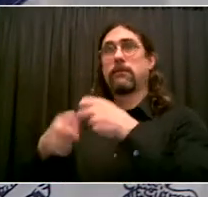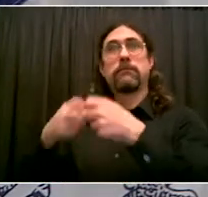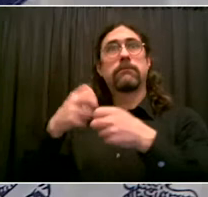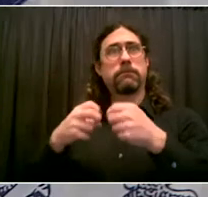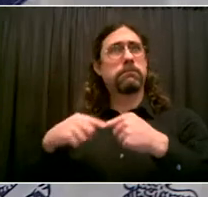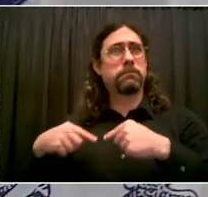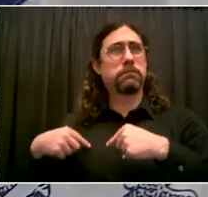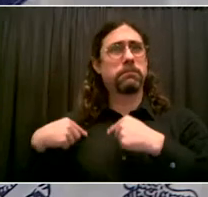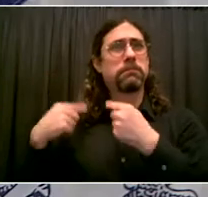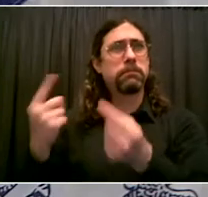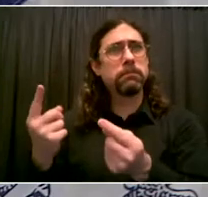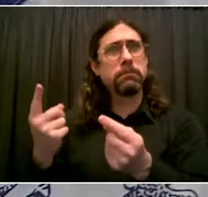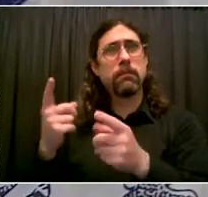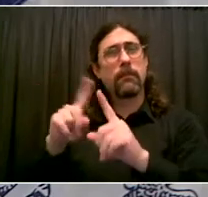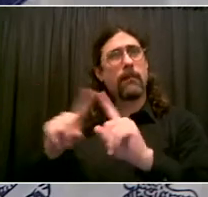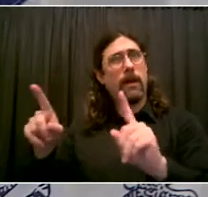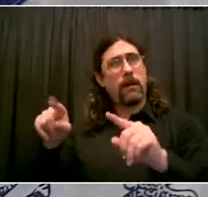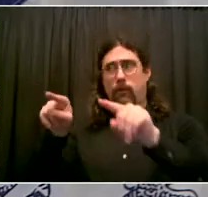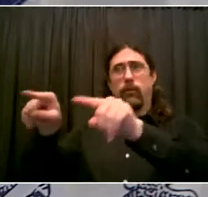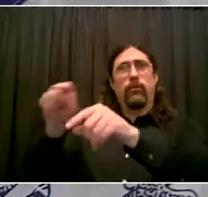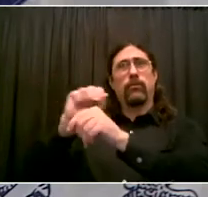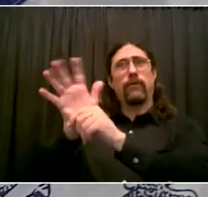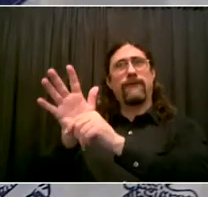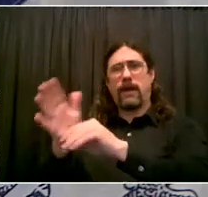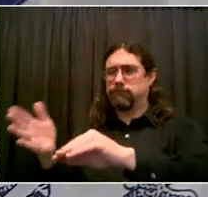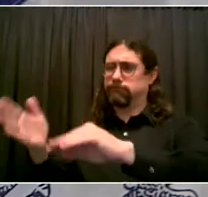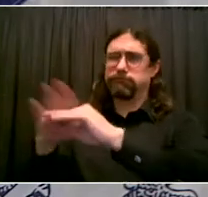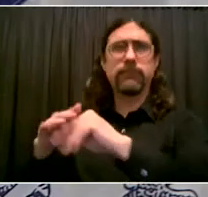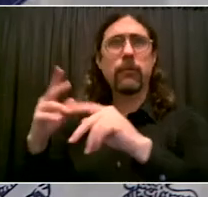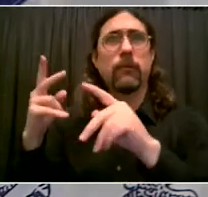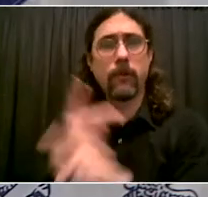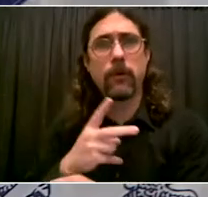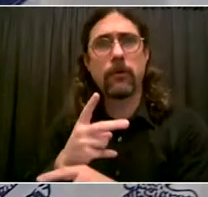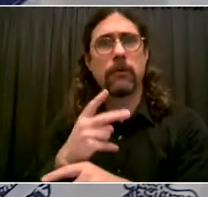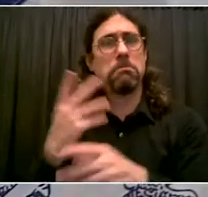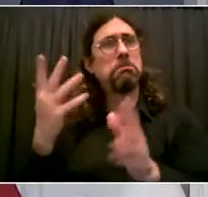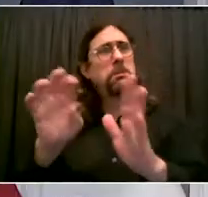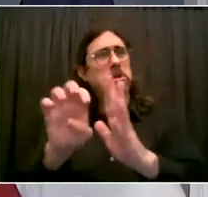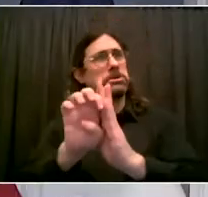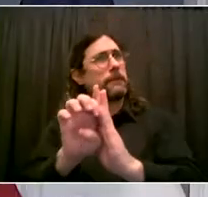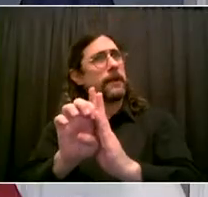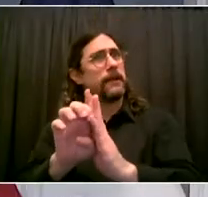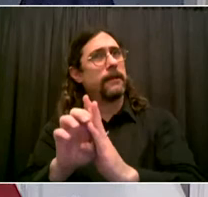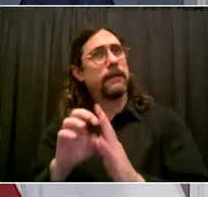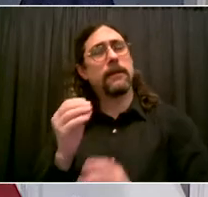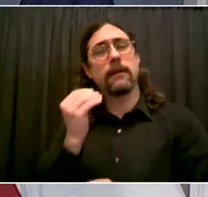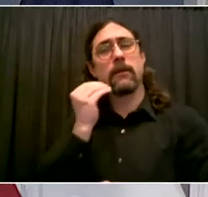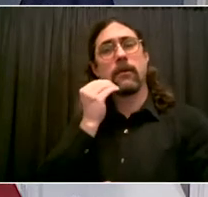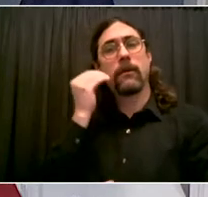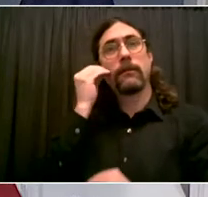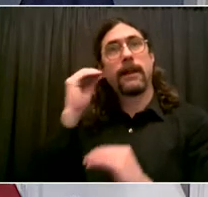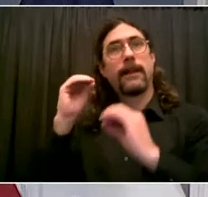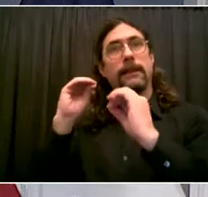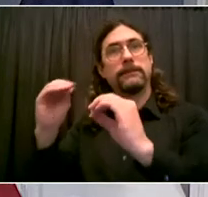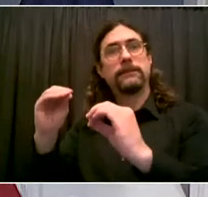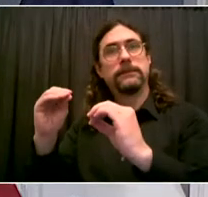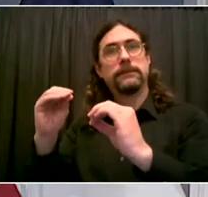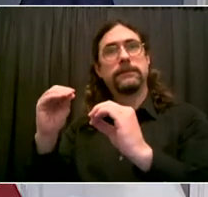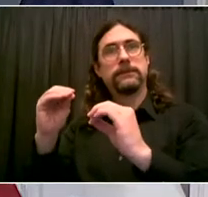small family owned businesses that make New York great are struggling to survive.